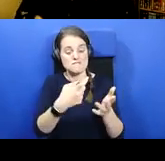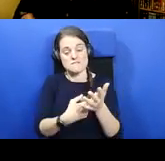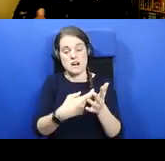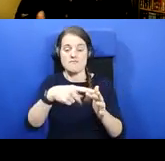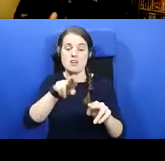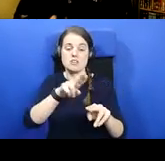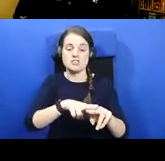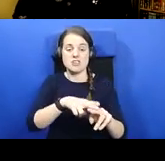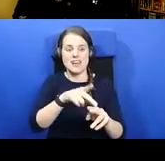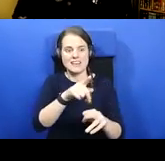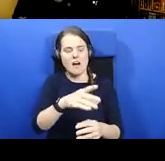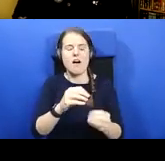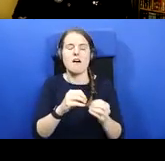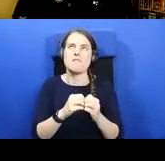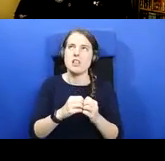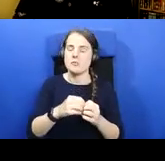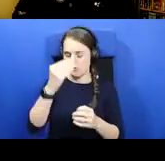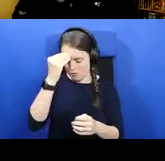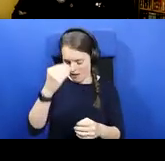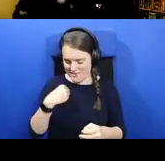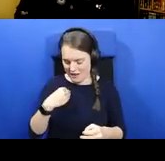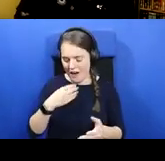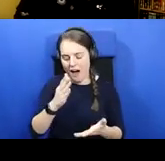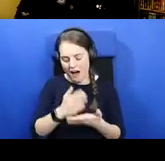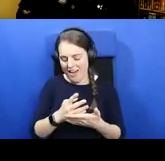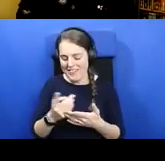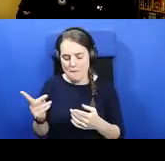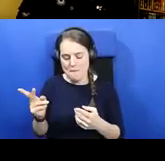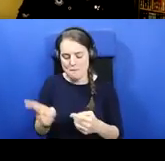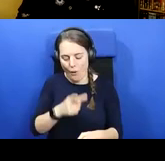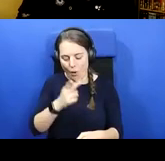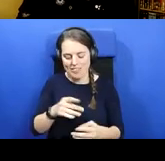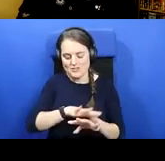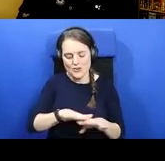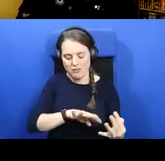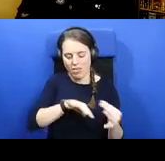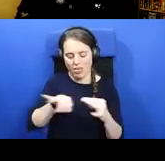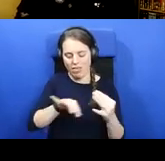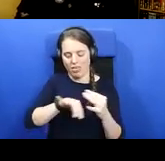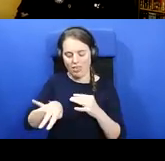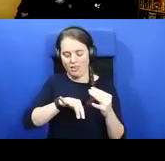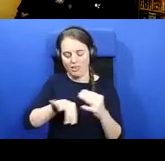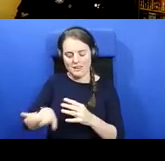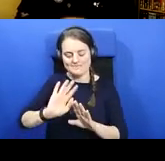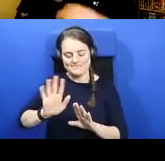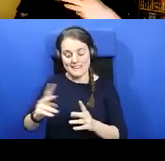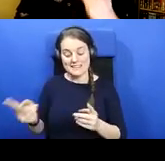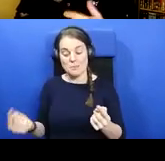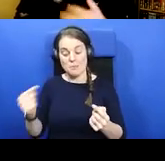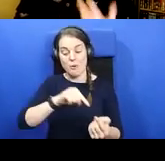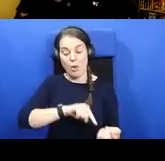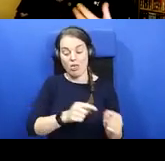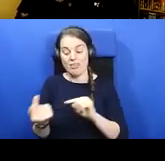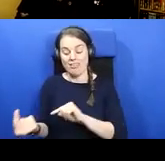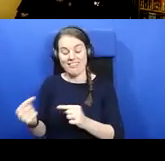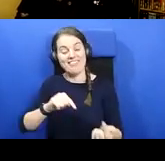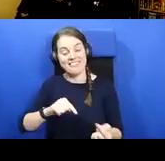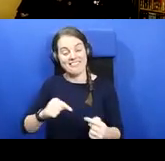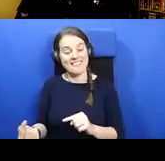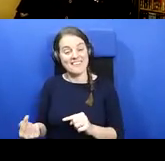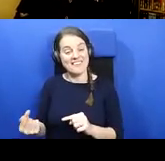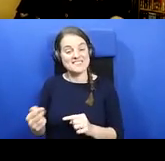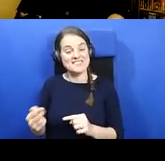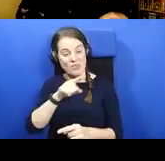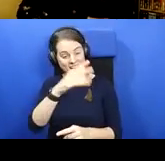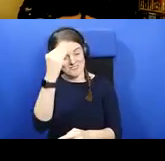how those connections do go in both directions. And, you know, again, as I said, it's something that that gets a little bit lost,